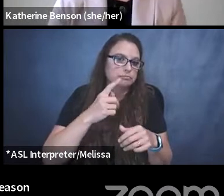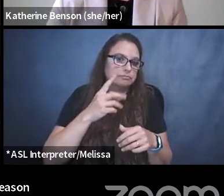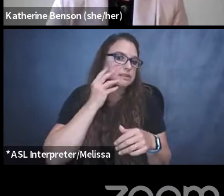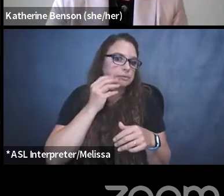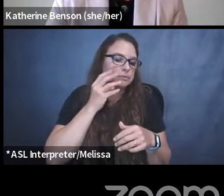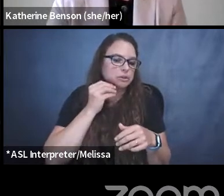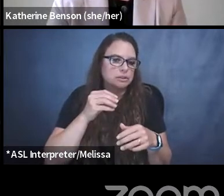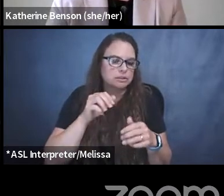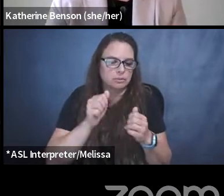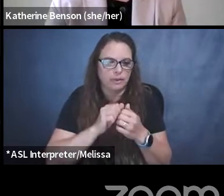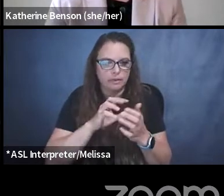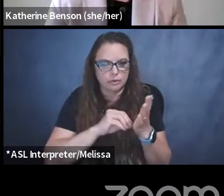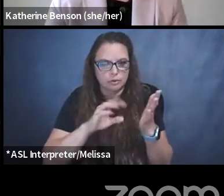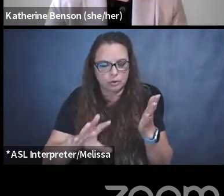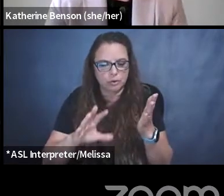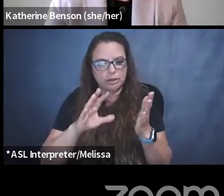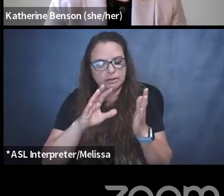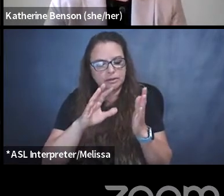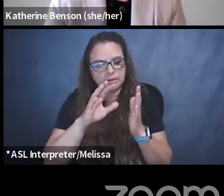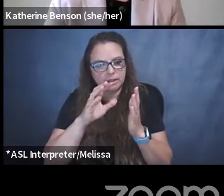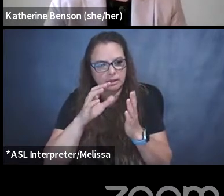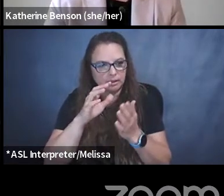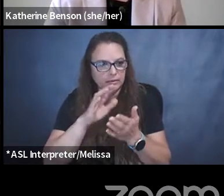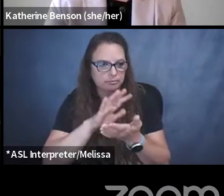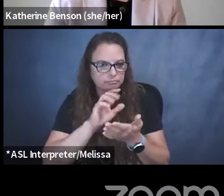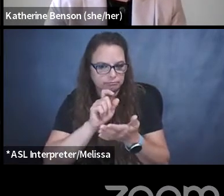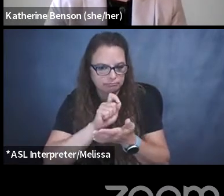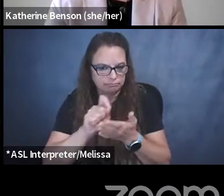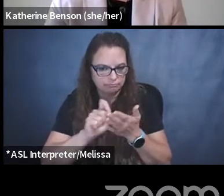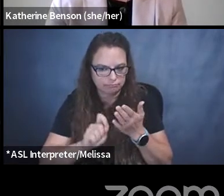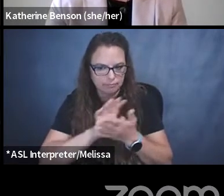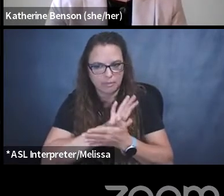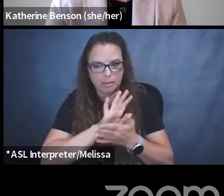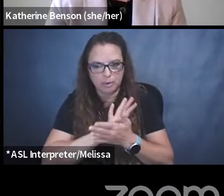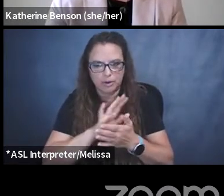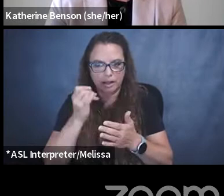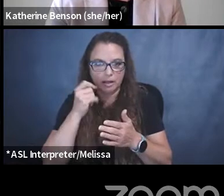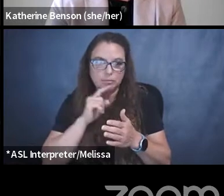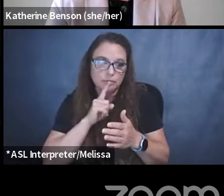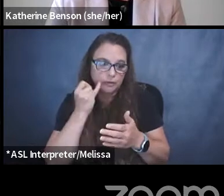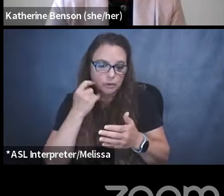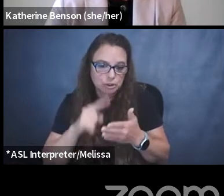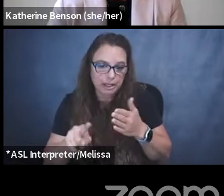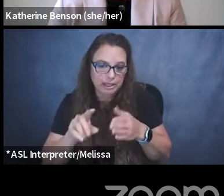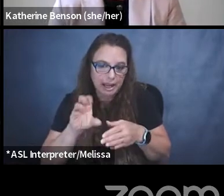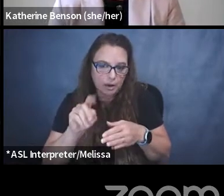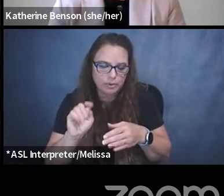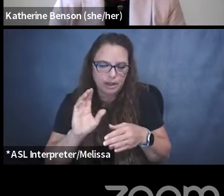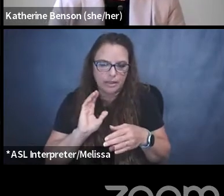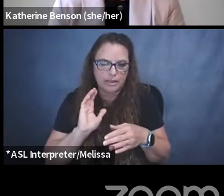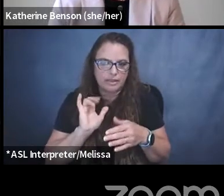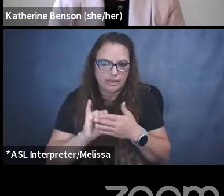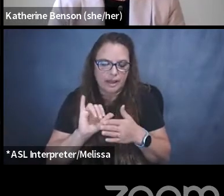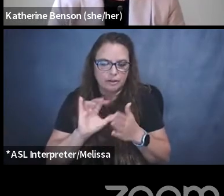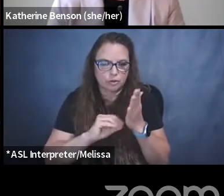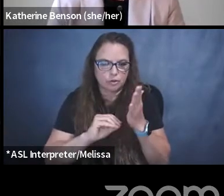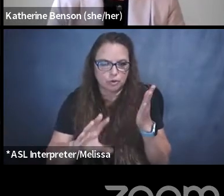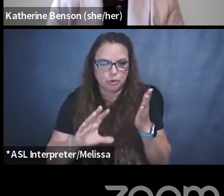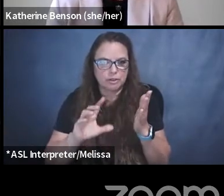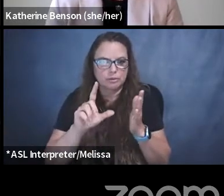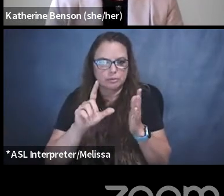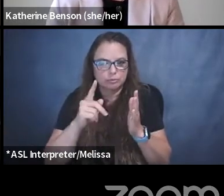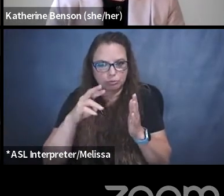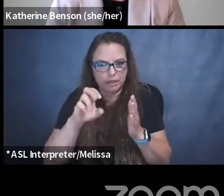you check out ehnewspaper.ca, um, that Robesp student press is really crucial. And, and it